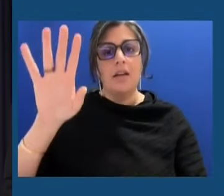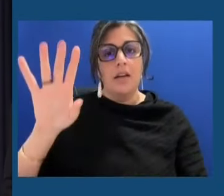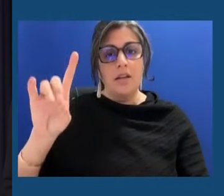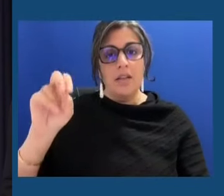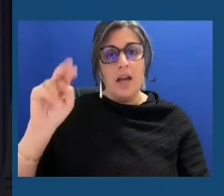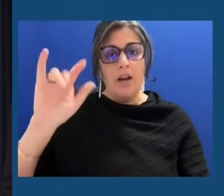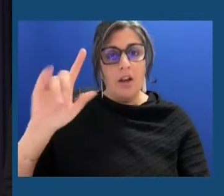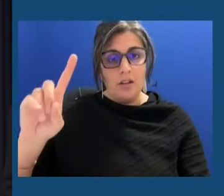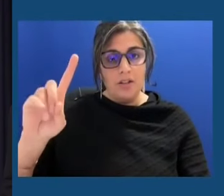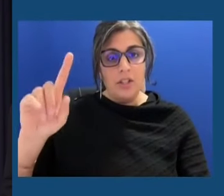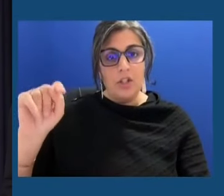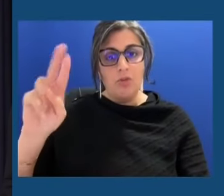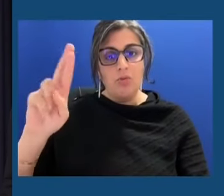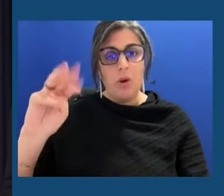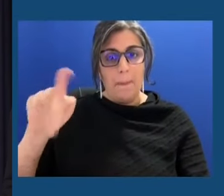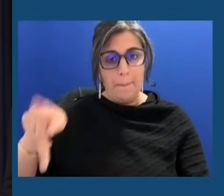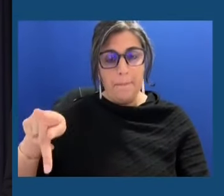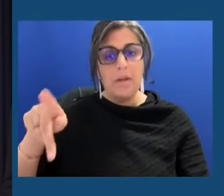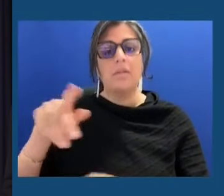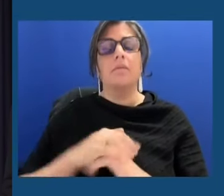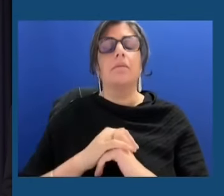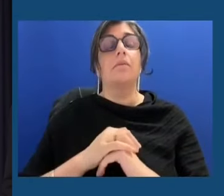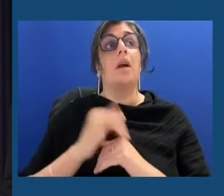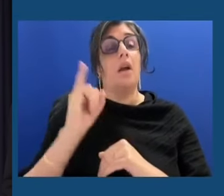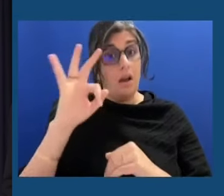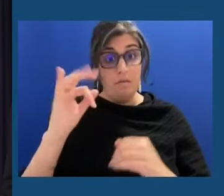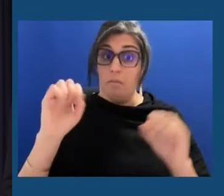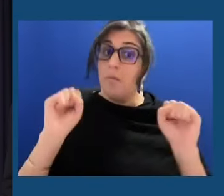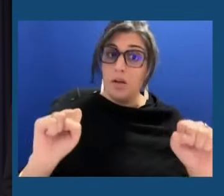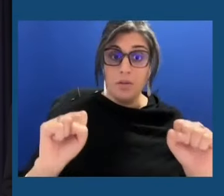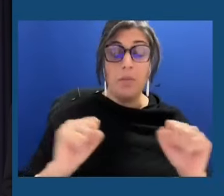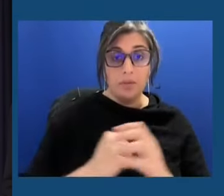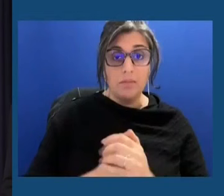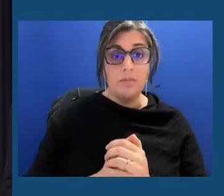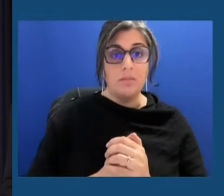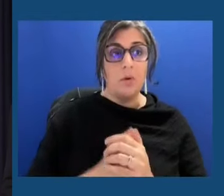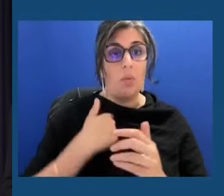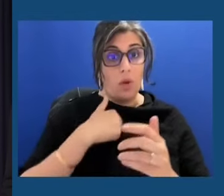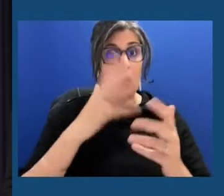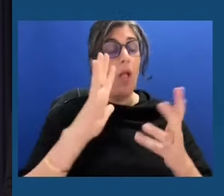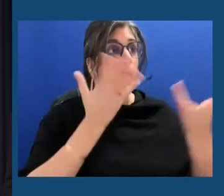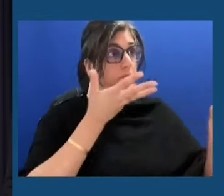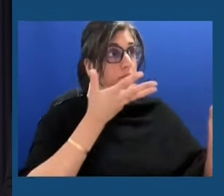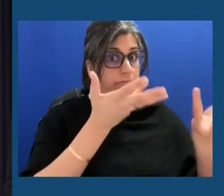and if possible, we will work with his administration,